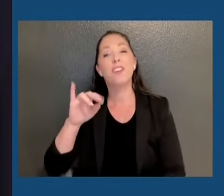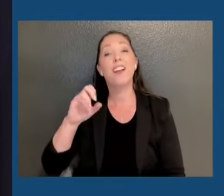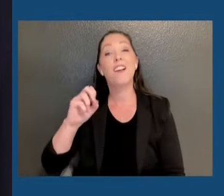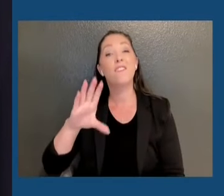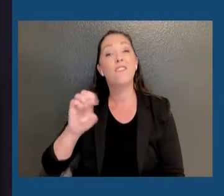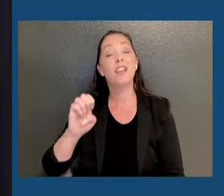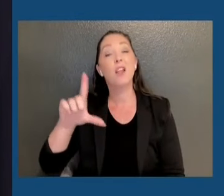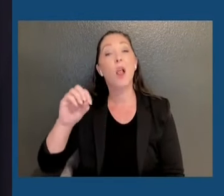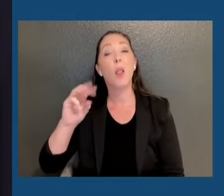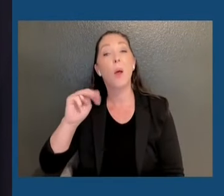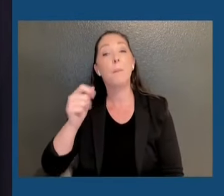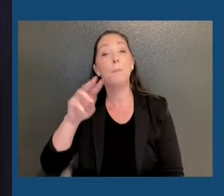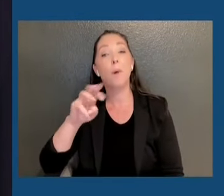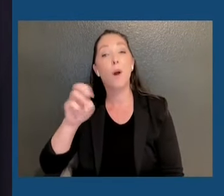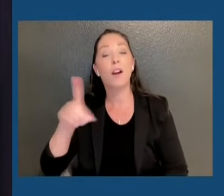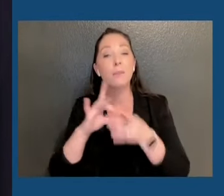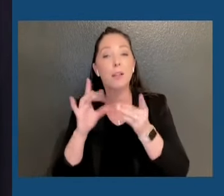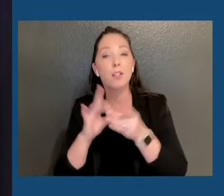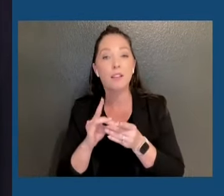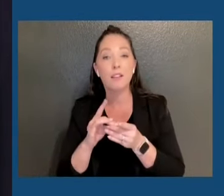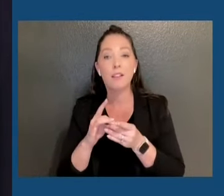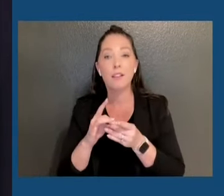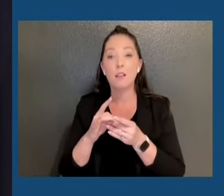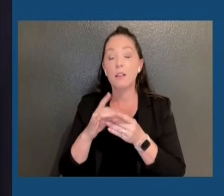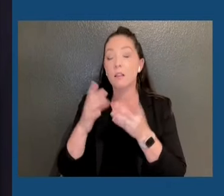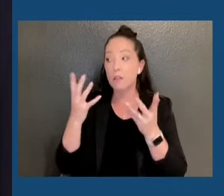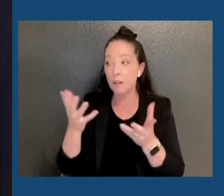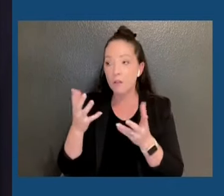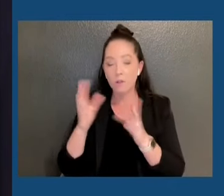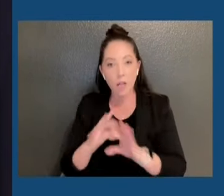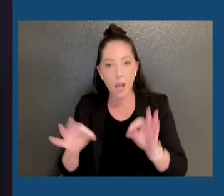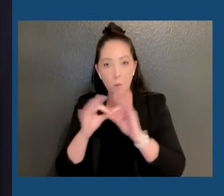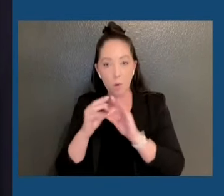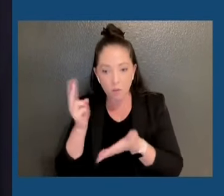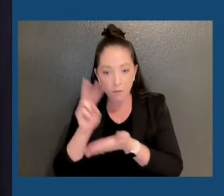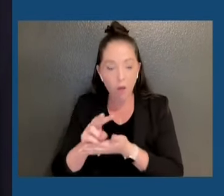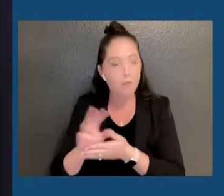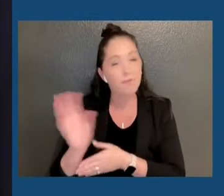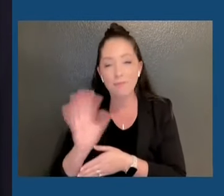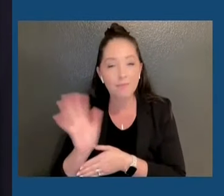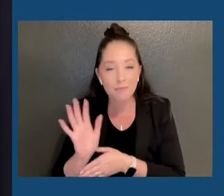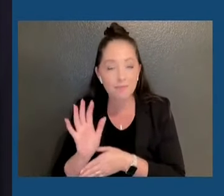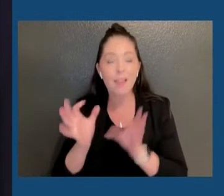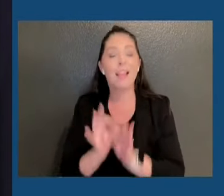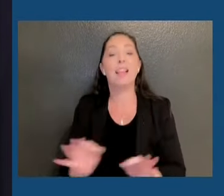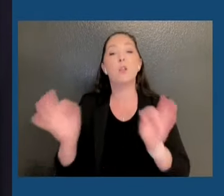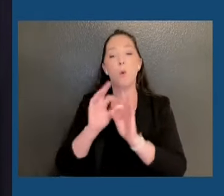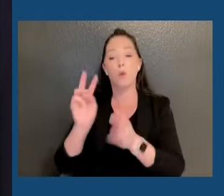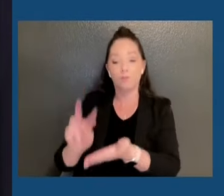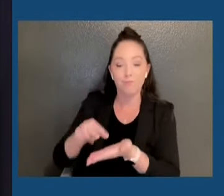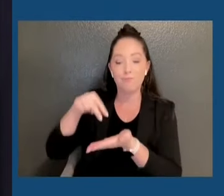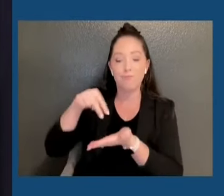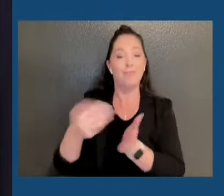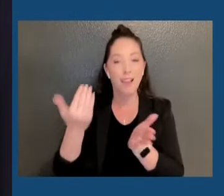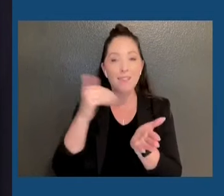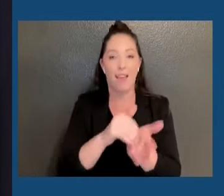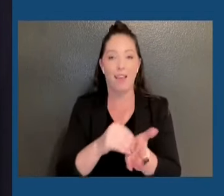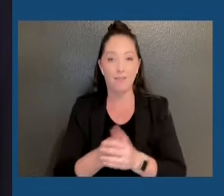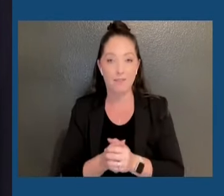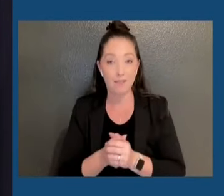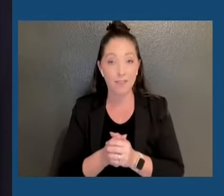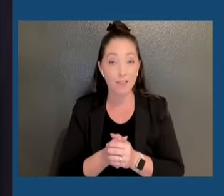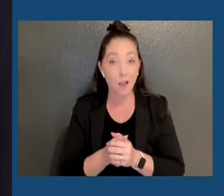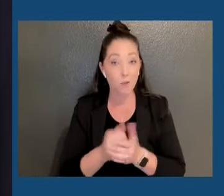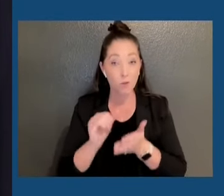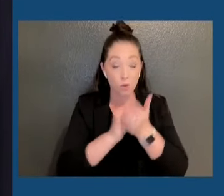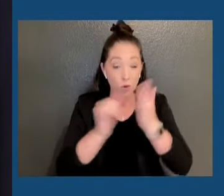whether you get knocked down, it's whether you get back up. So today, fellow New Yorkers, we got back